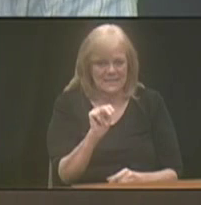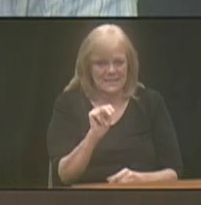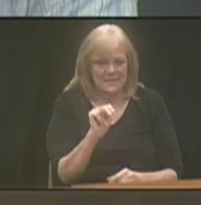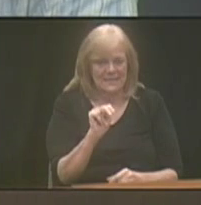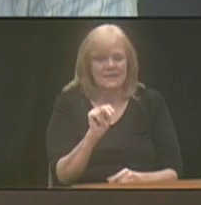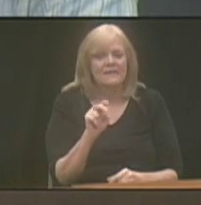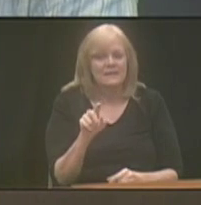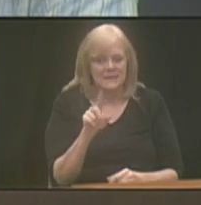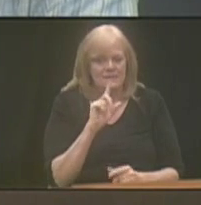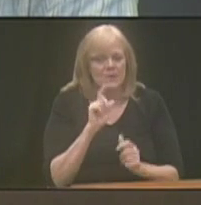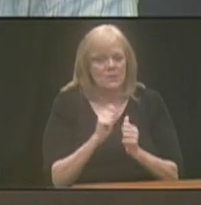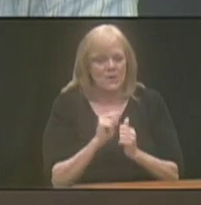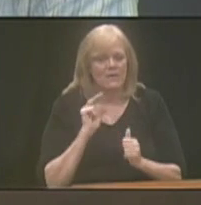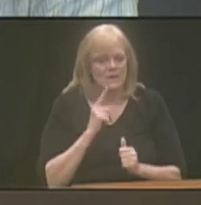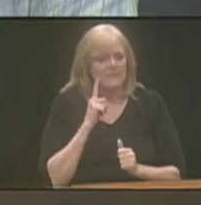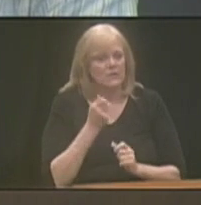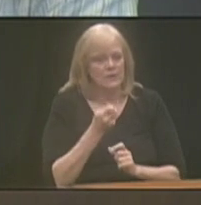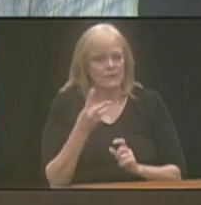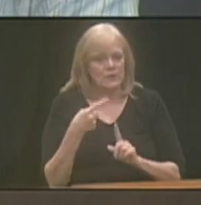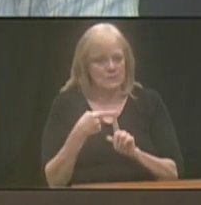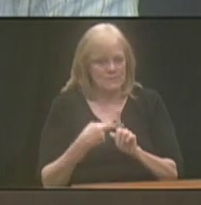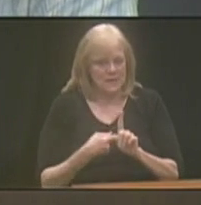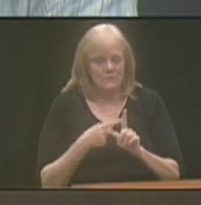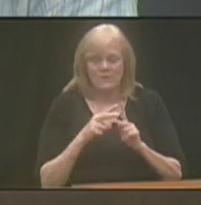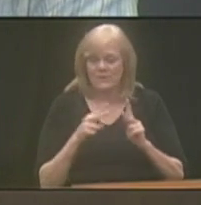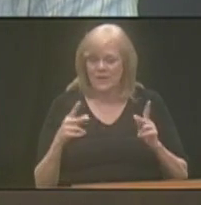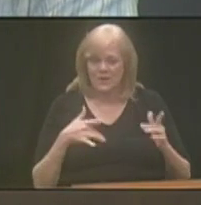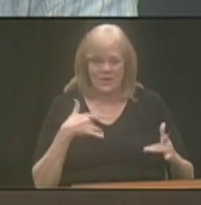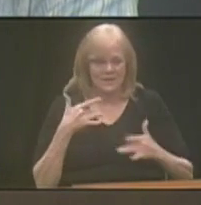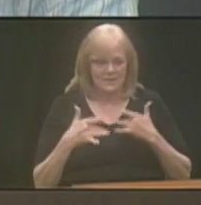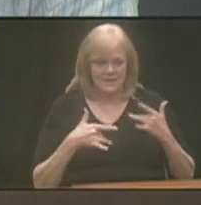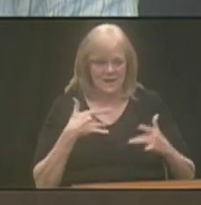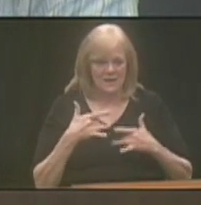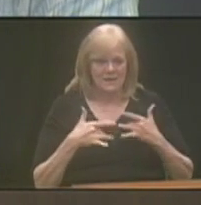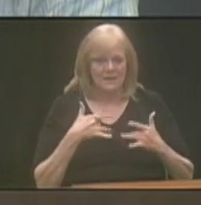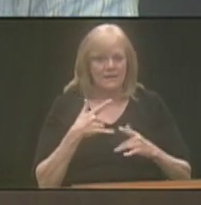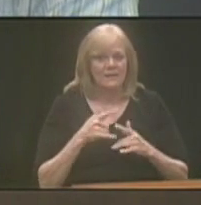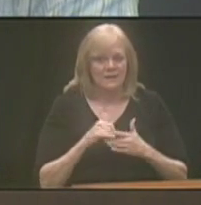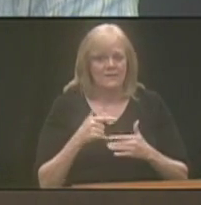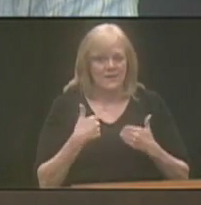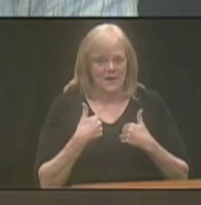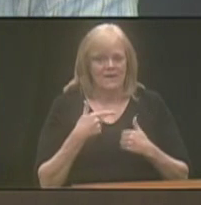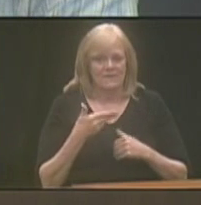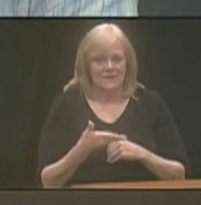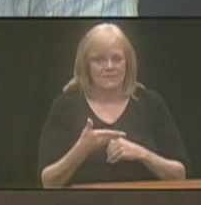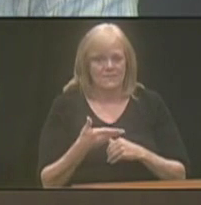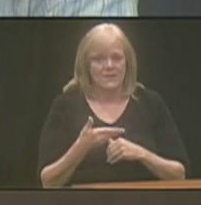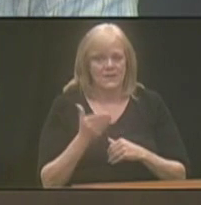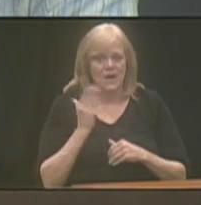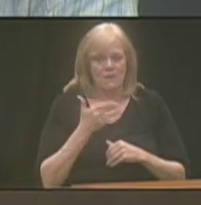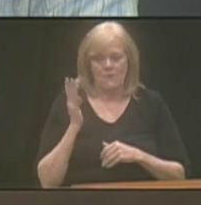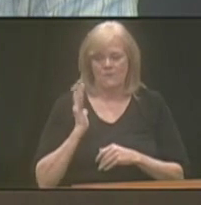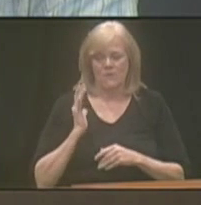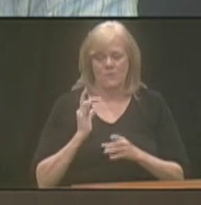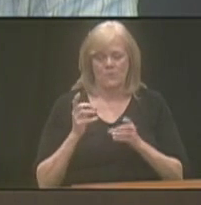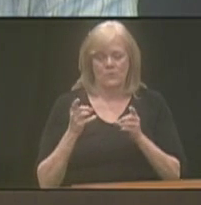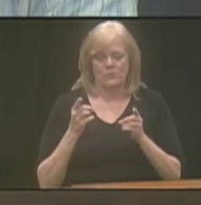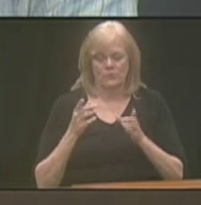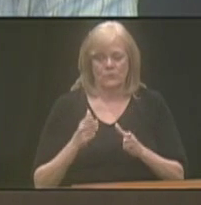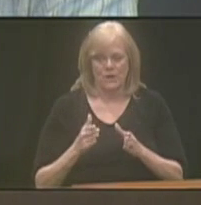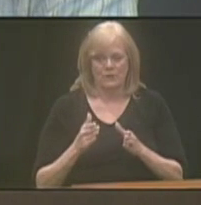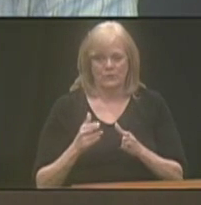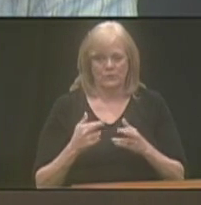He's, like I say, he's been with us for a few months. We're very excited that we have him there. Our former director